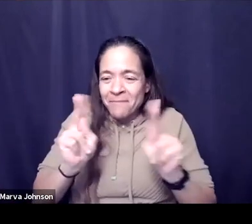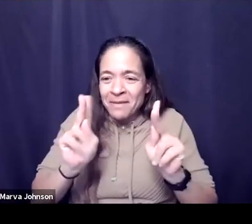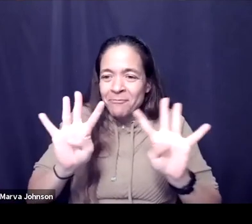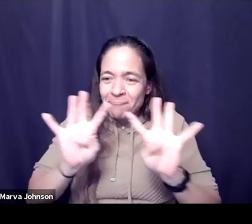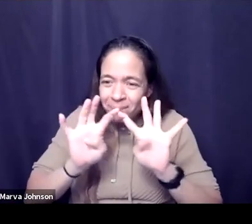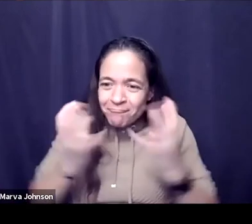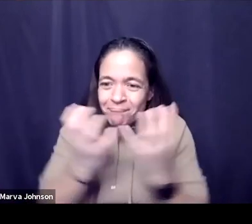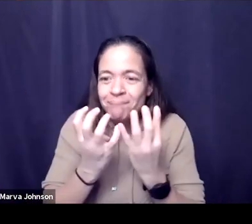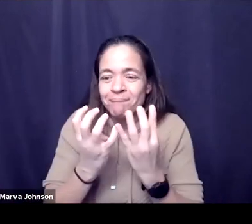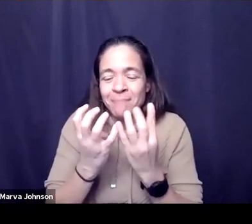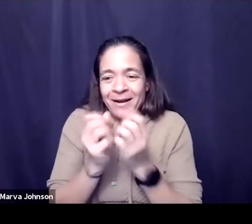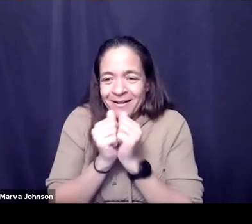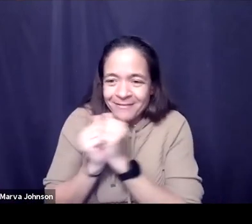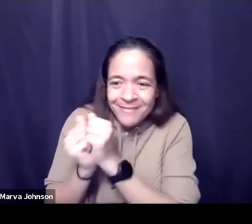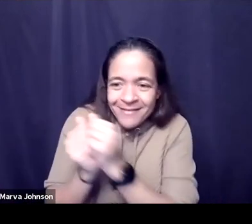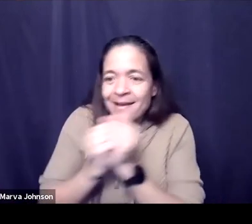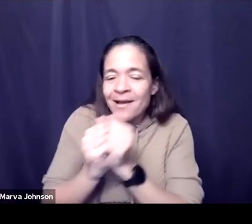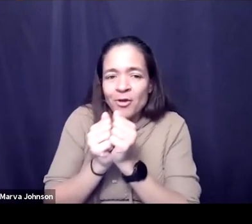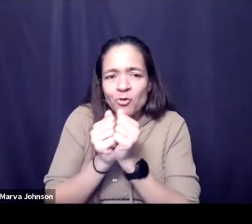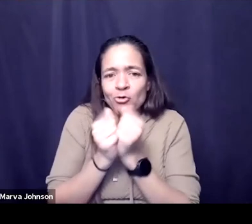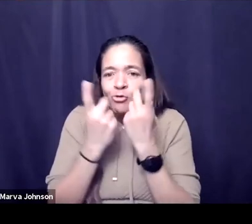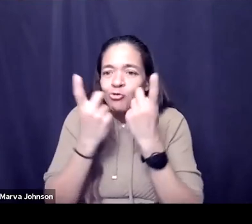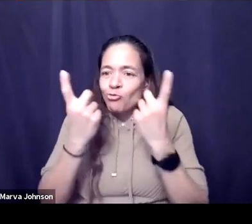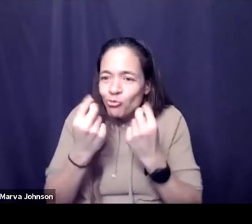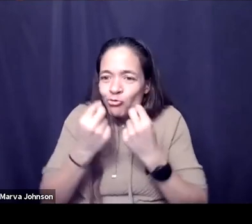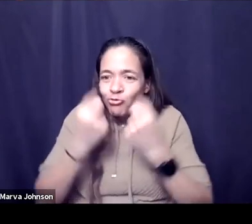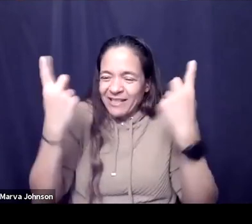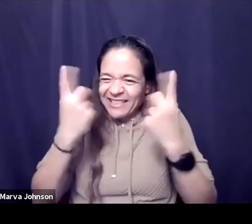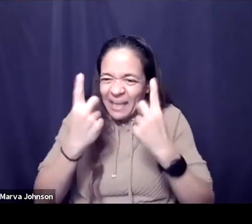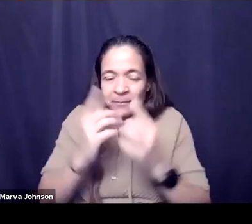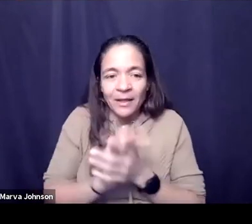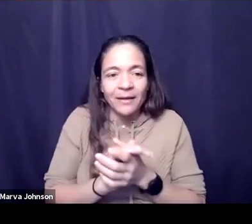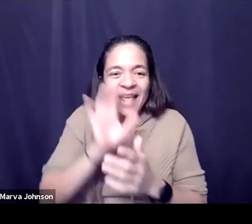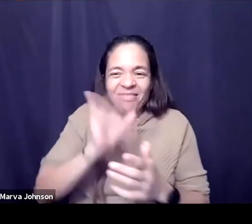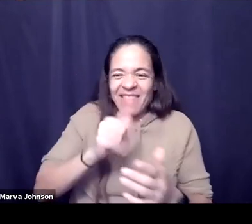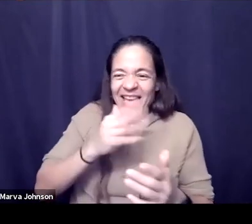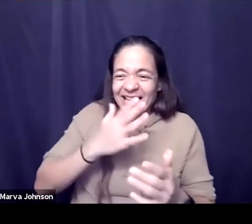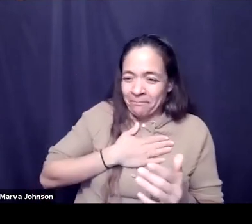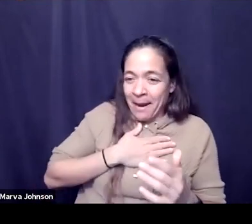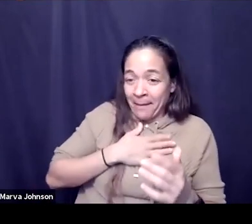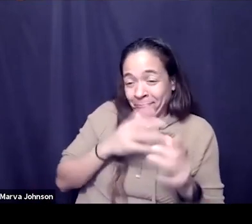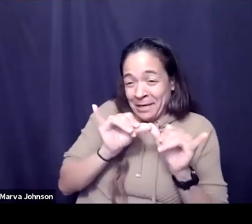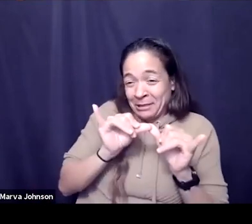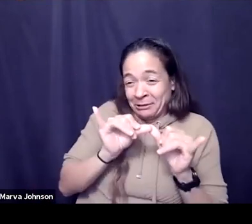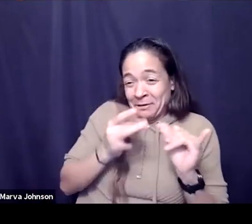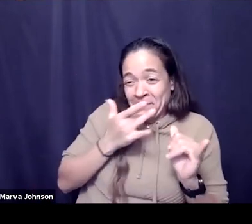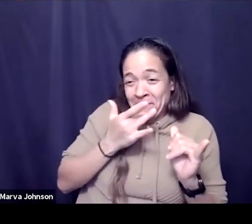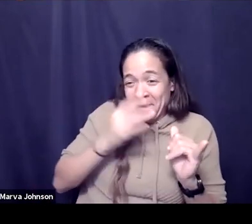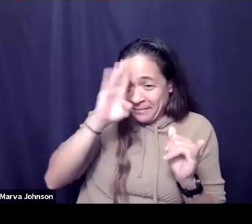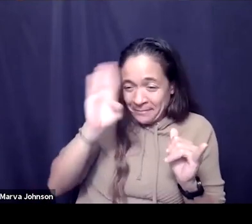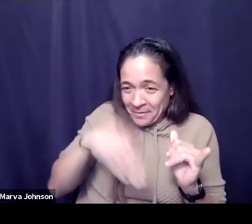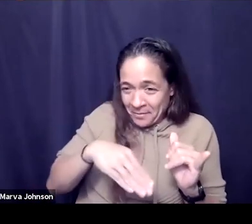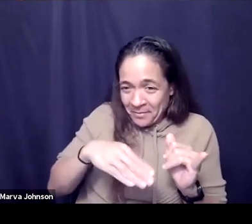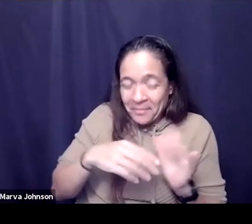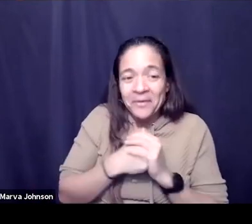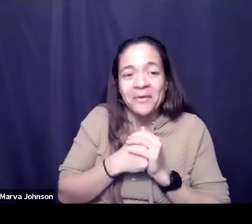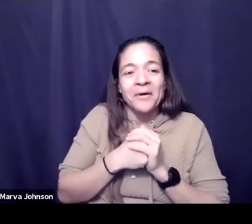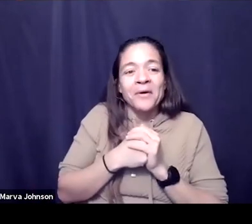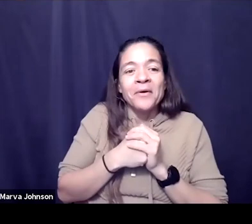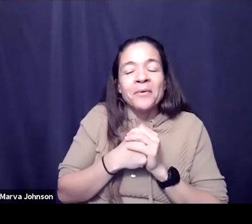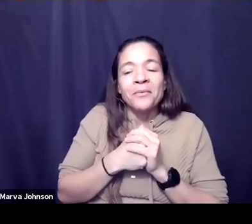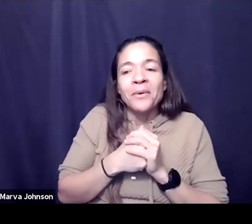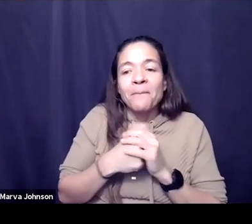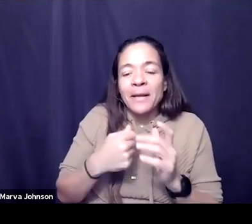together so i and this might be my kind of engineering bias but um i i i'm more